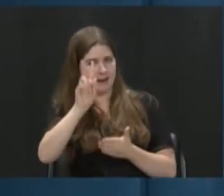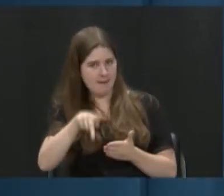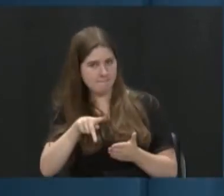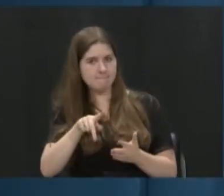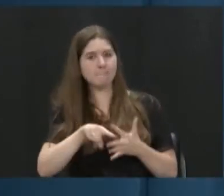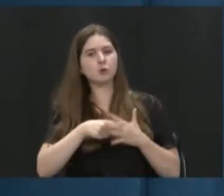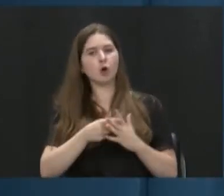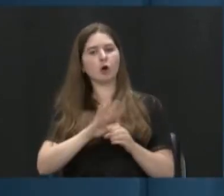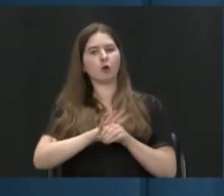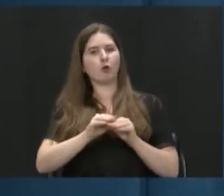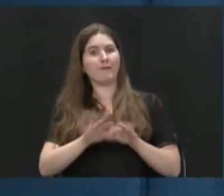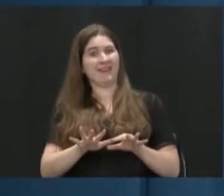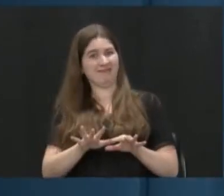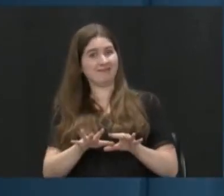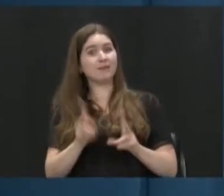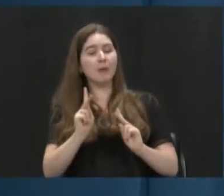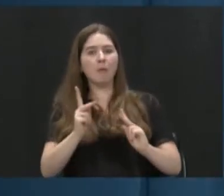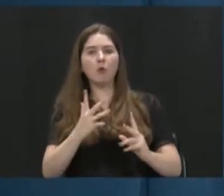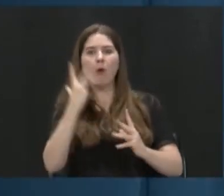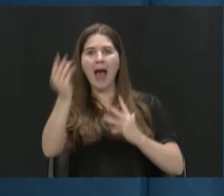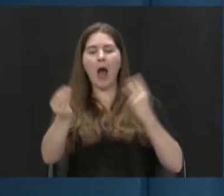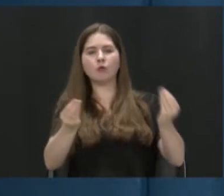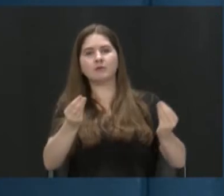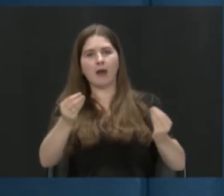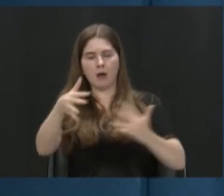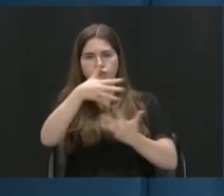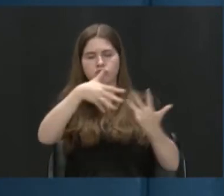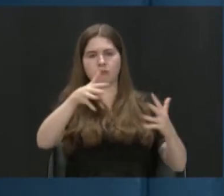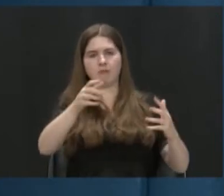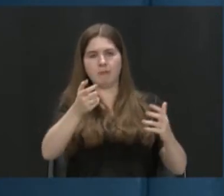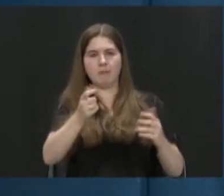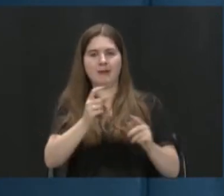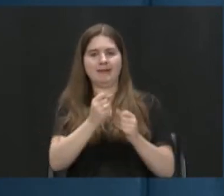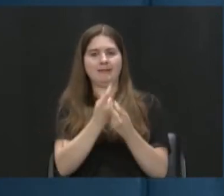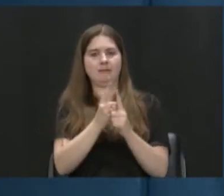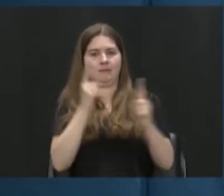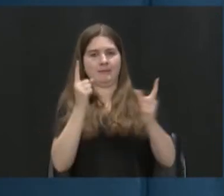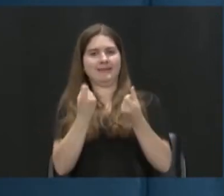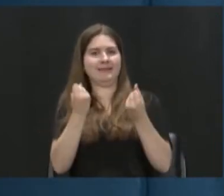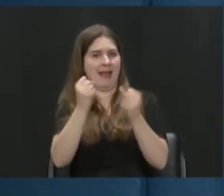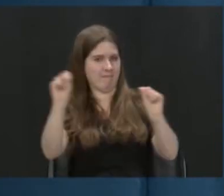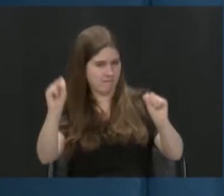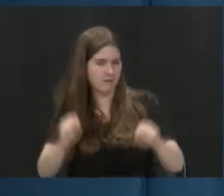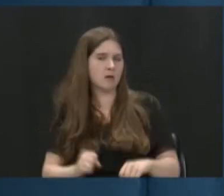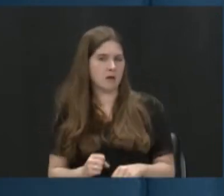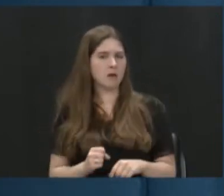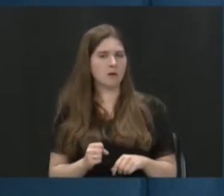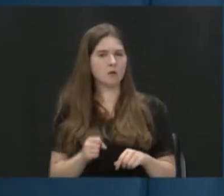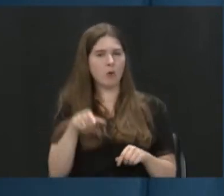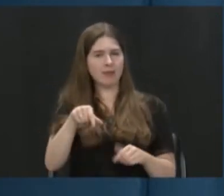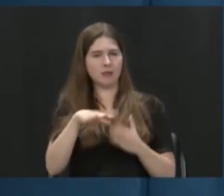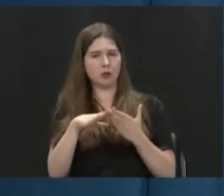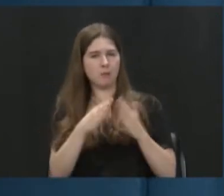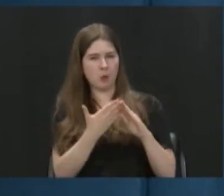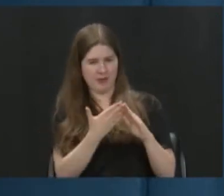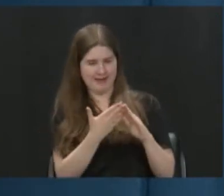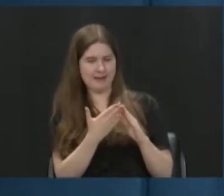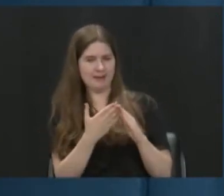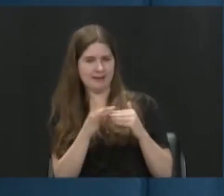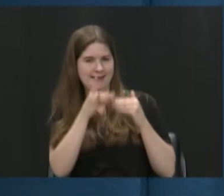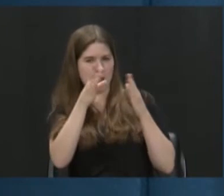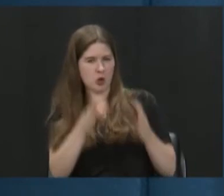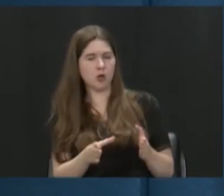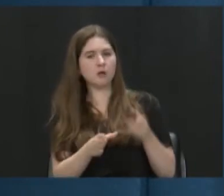COVID as a way to get people outside. And this community leader just initiated